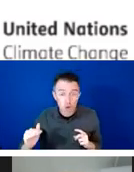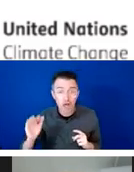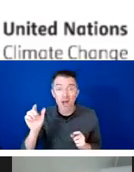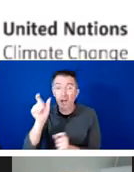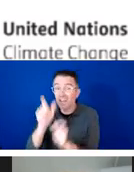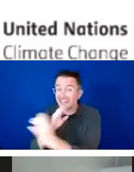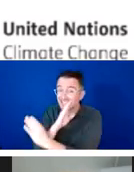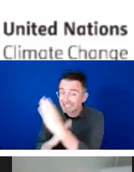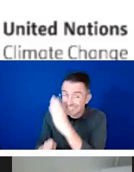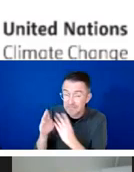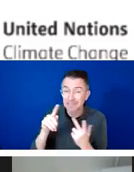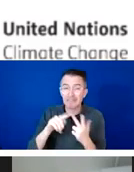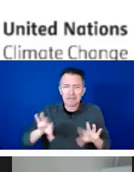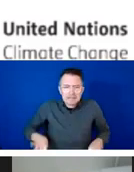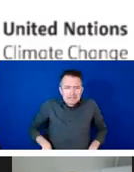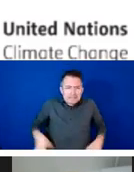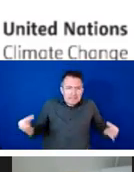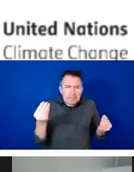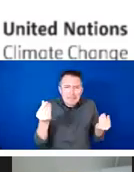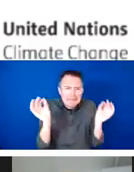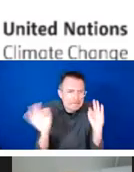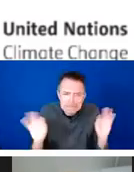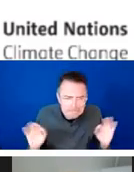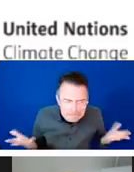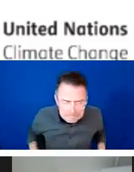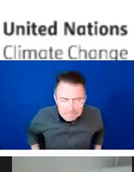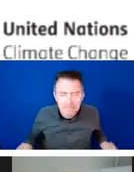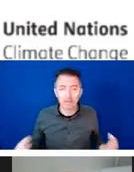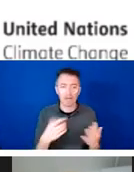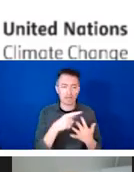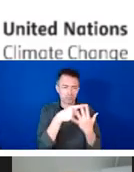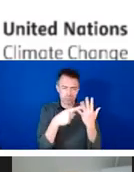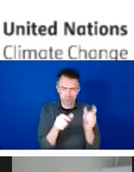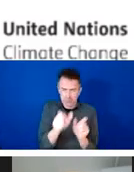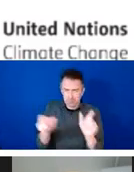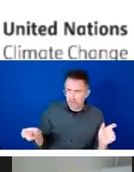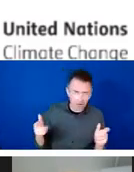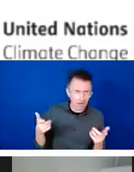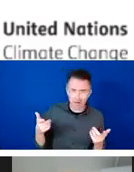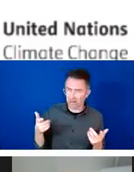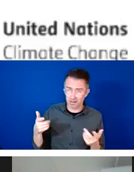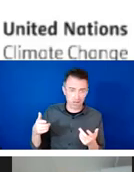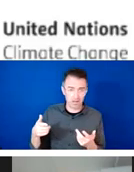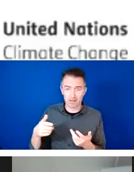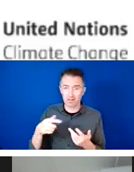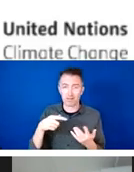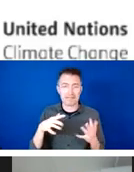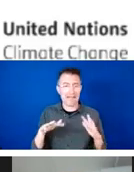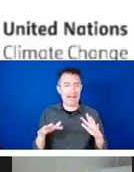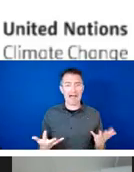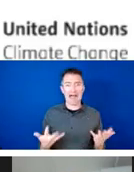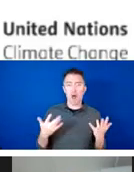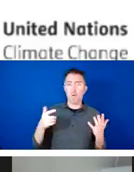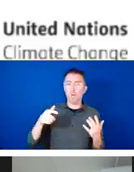change exacerbates social and gender inequalities and multiplies the existing vulnerabilities of women, adolescents